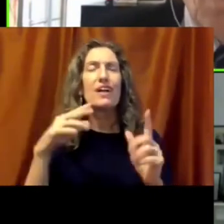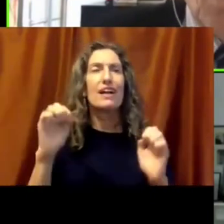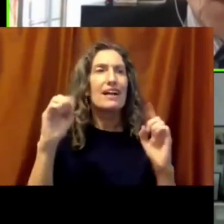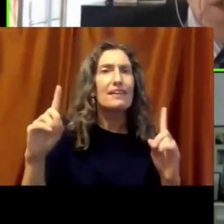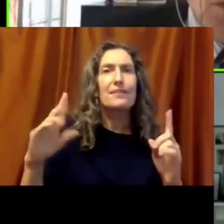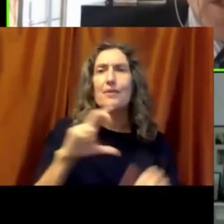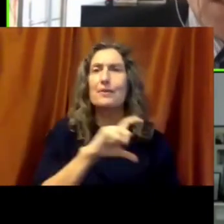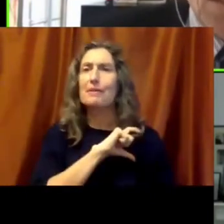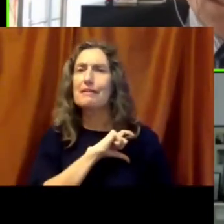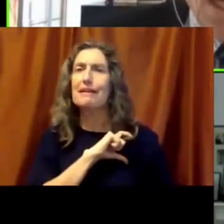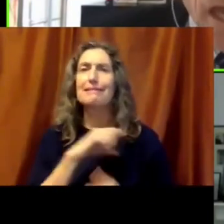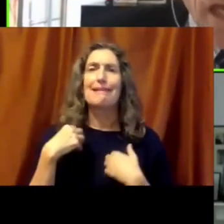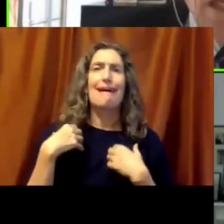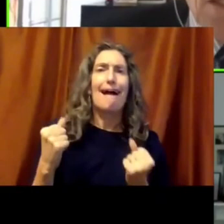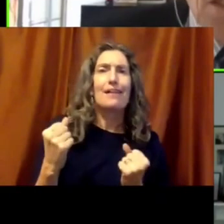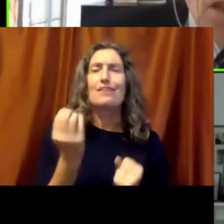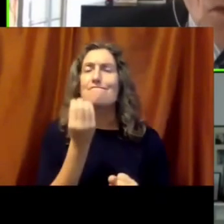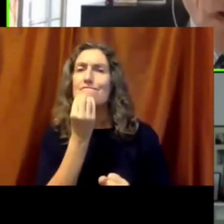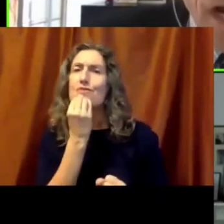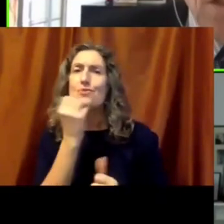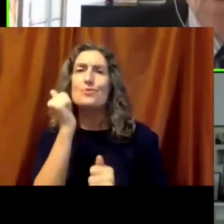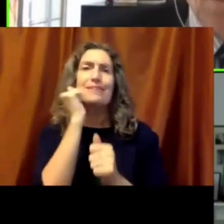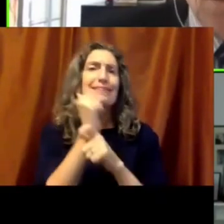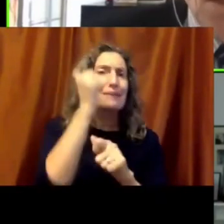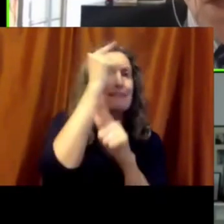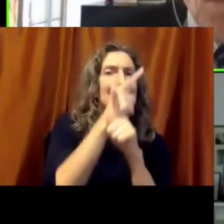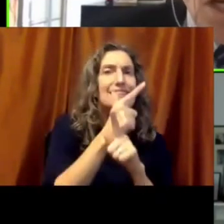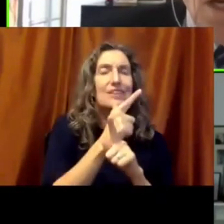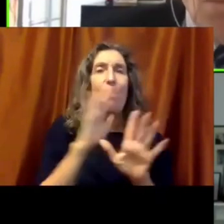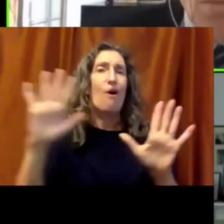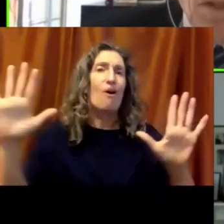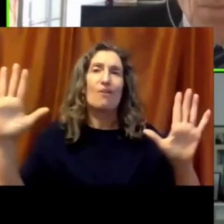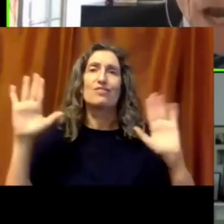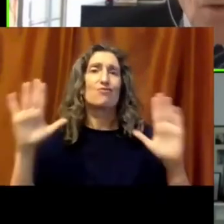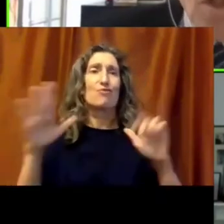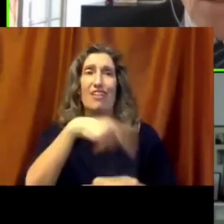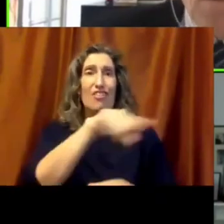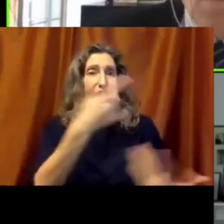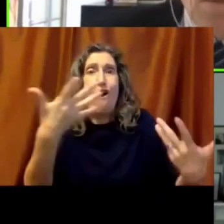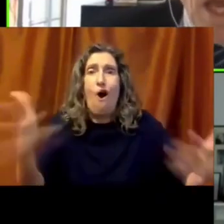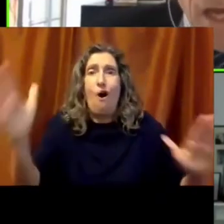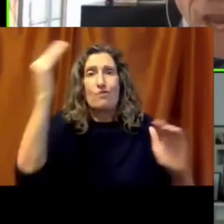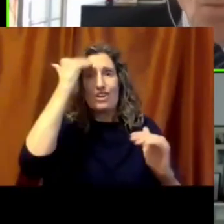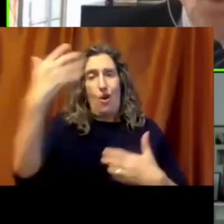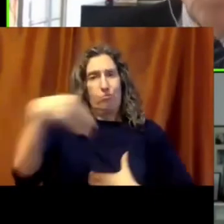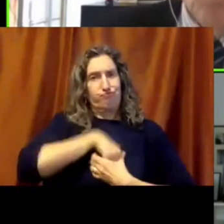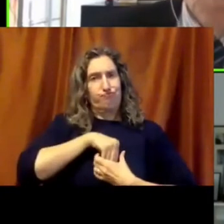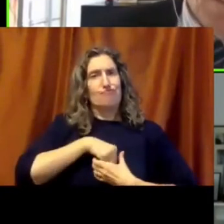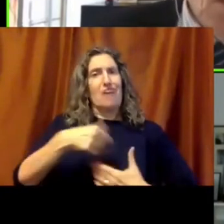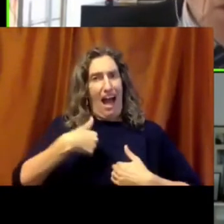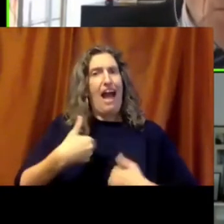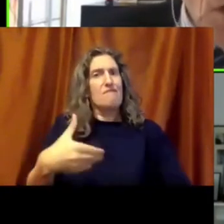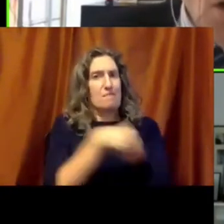food, siblings. Hey, isn't it great that they become empowered and able,